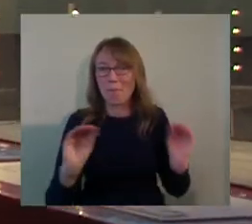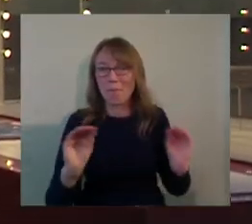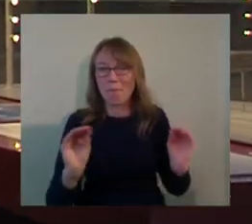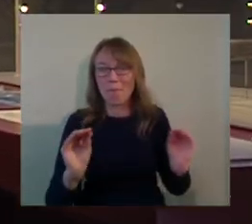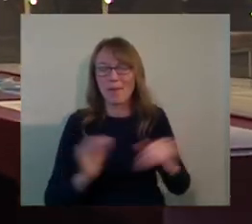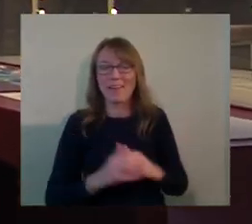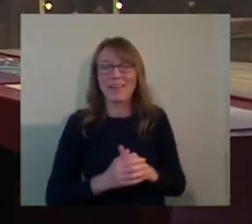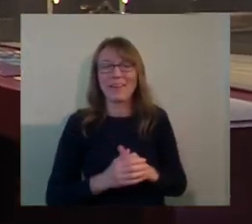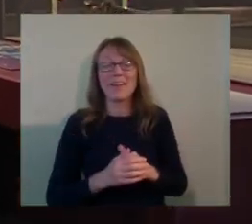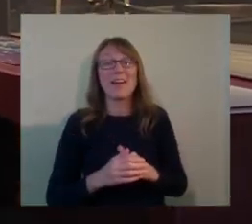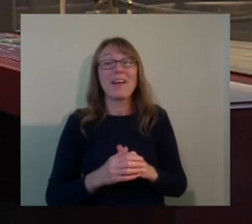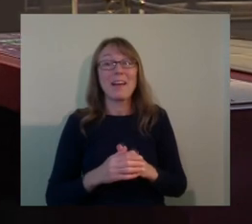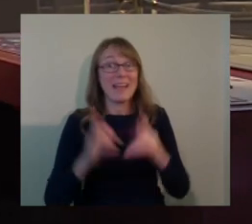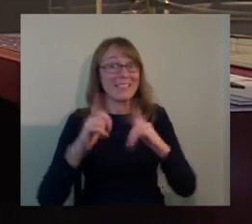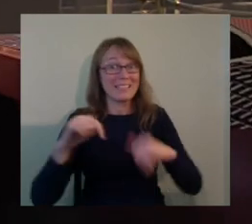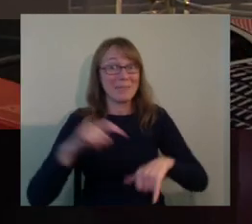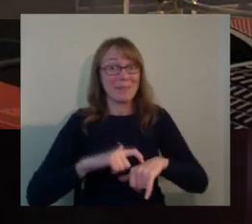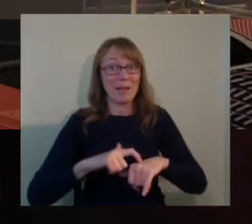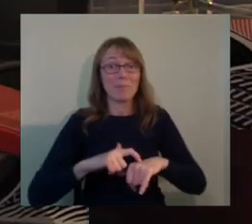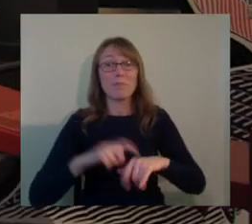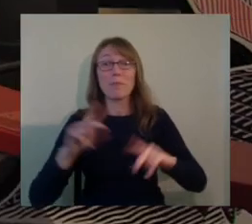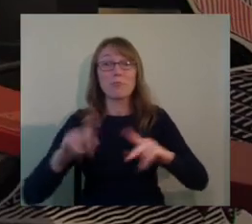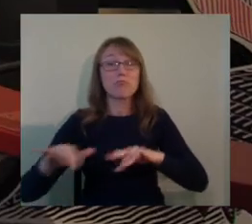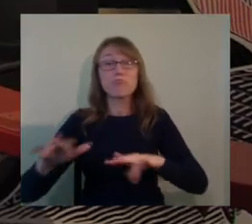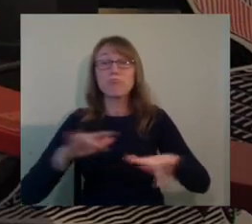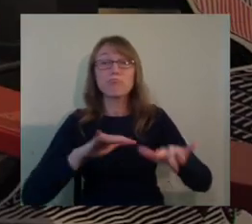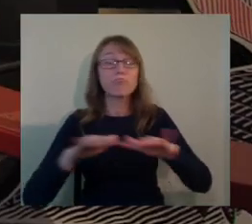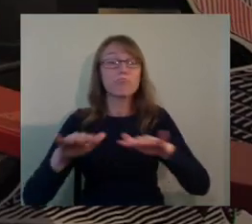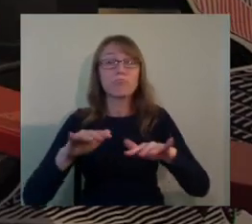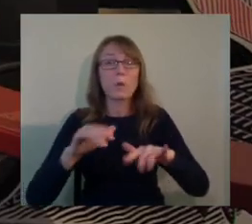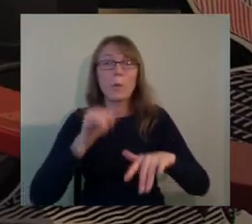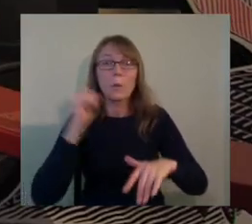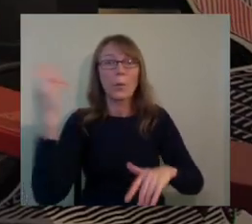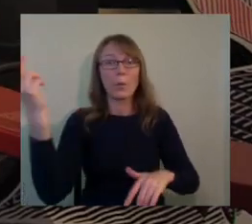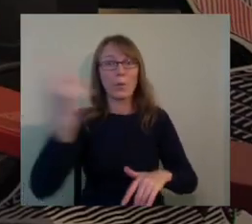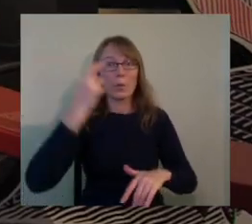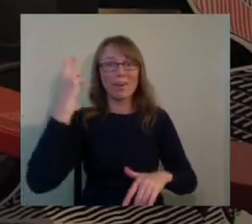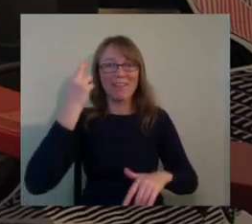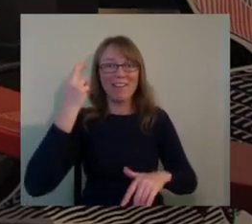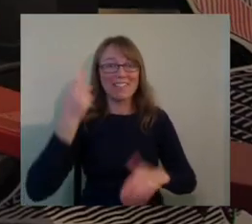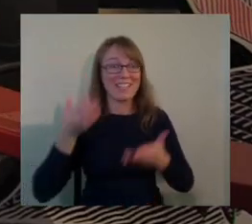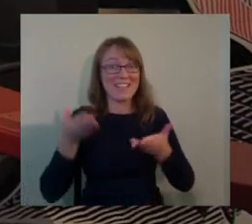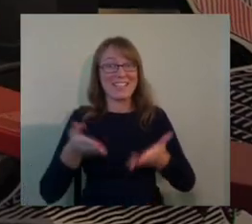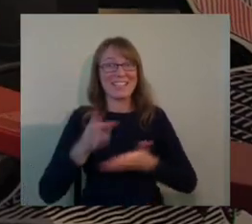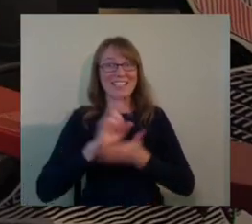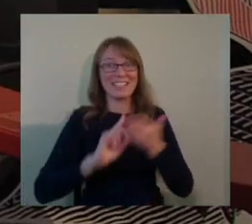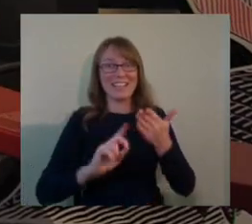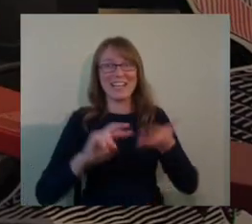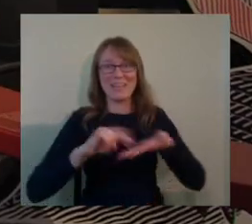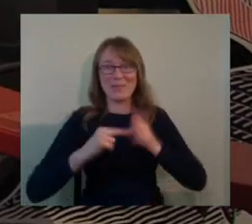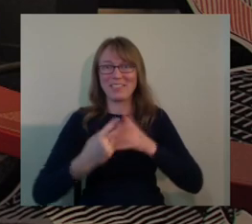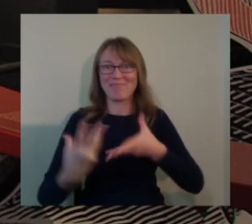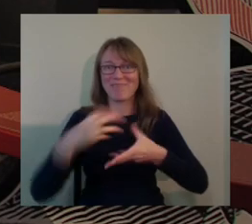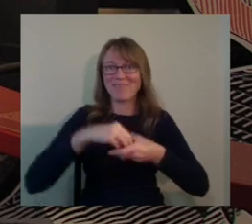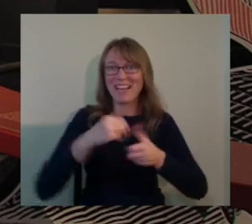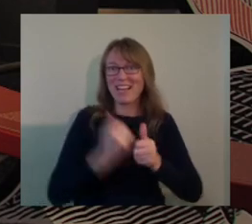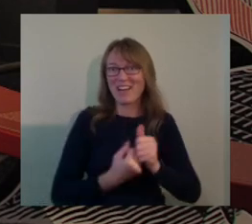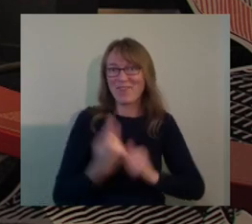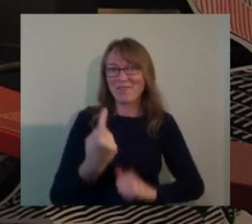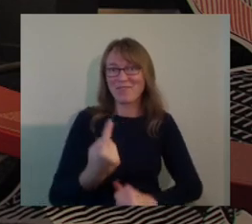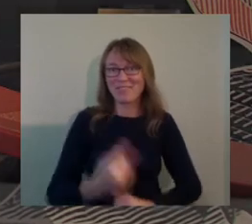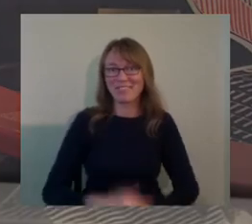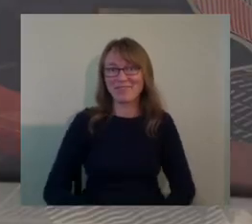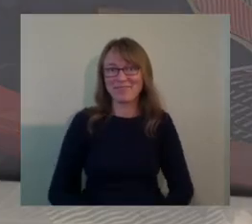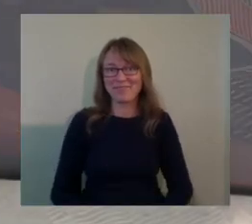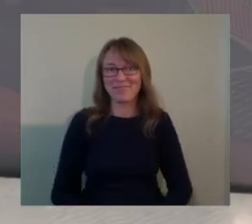uh, and, and understand how we are including everybody by having the designs that we have here. But the